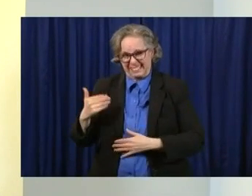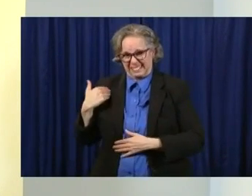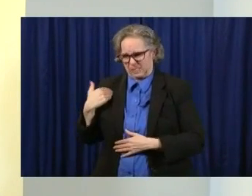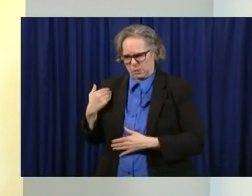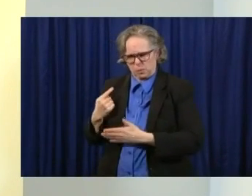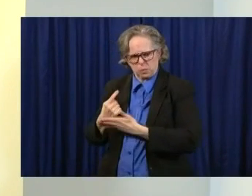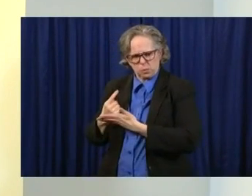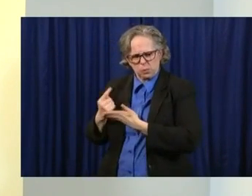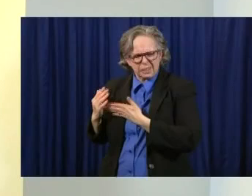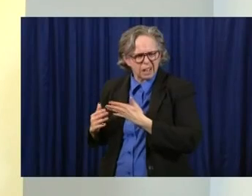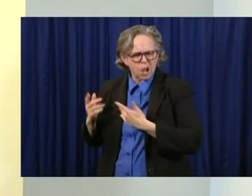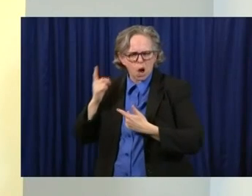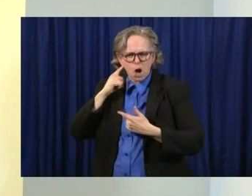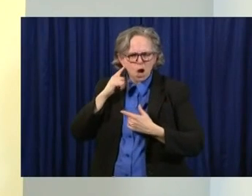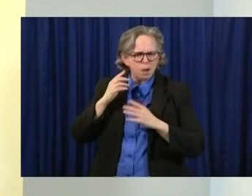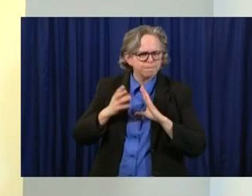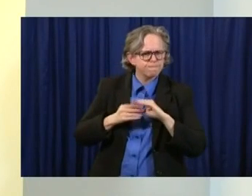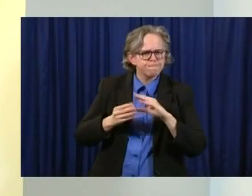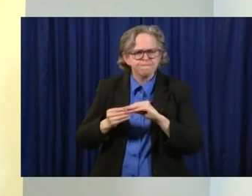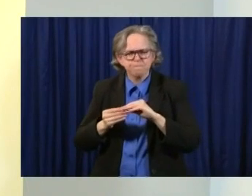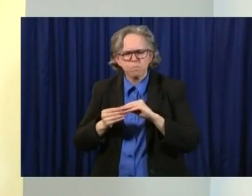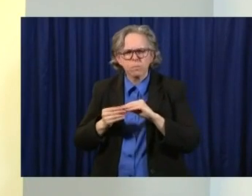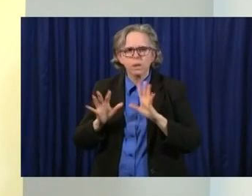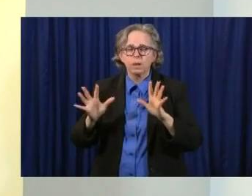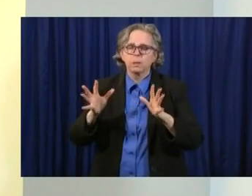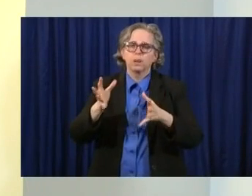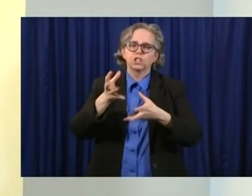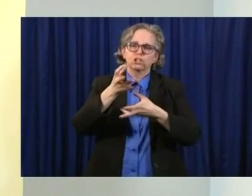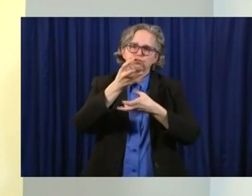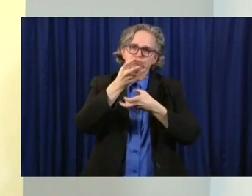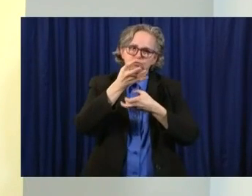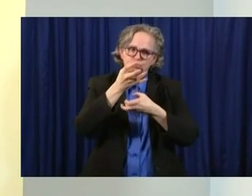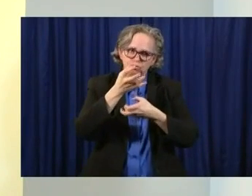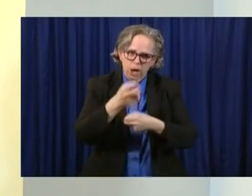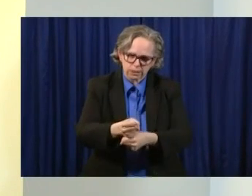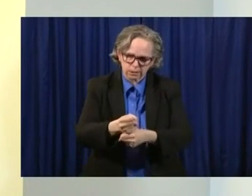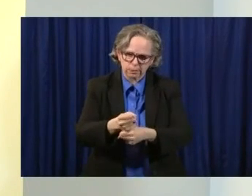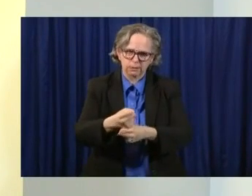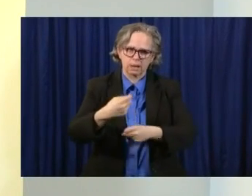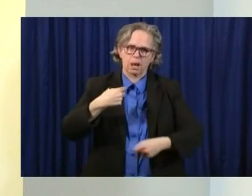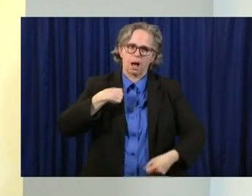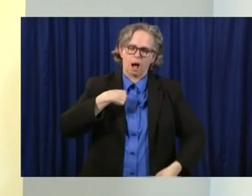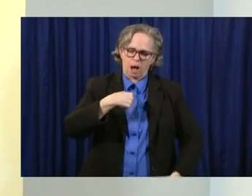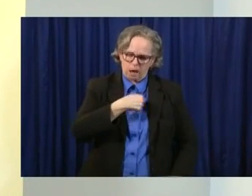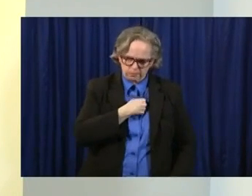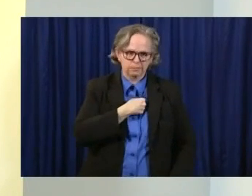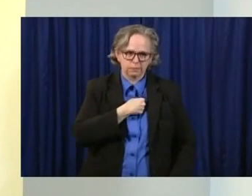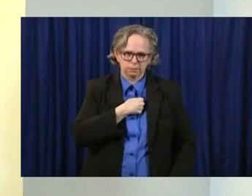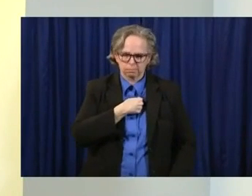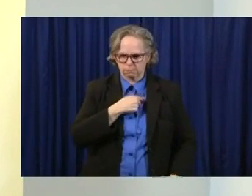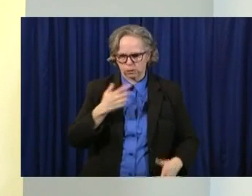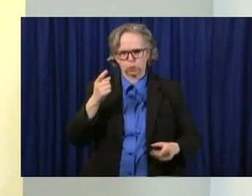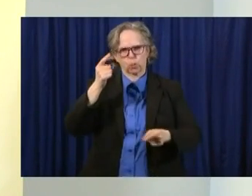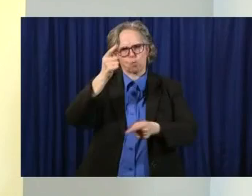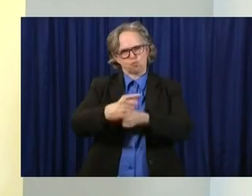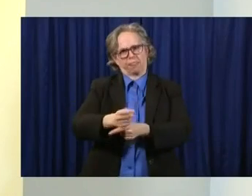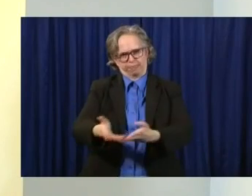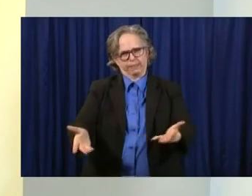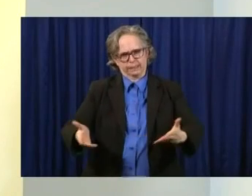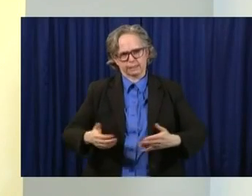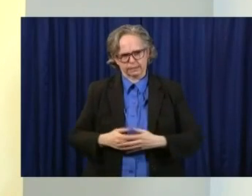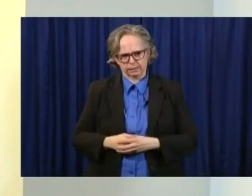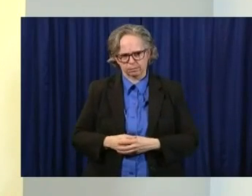you know, trust us to do the right thing was something that I heard on a number of occasions from a number of conversations that I had.